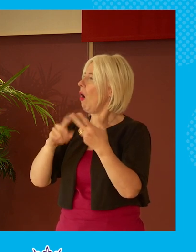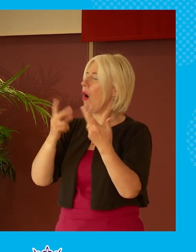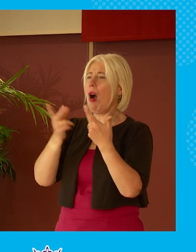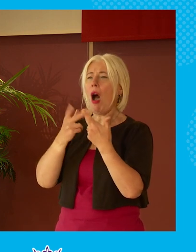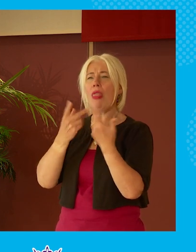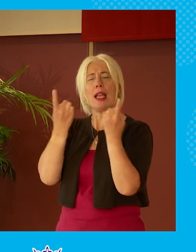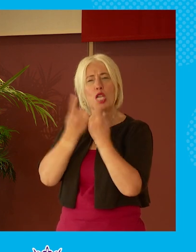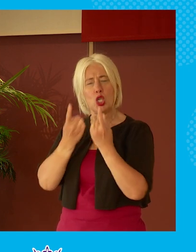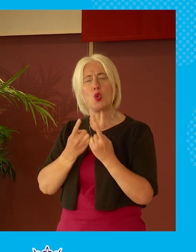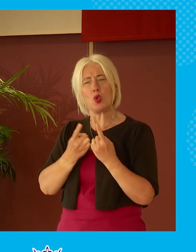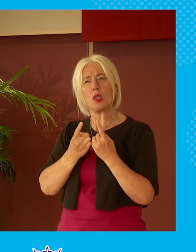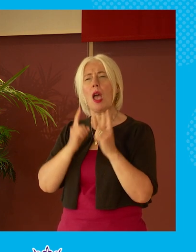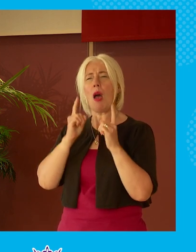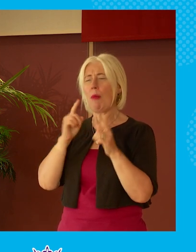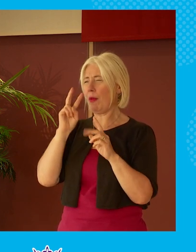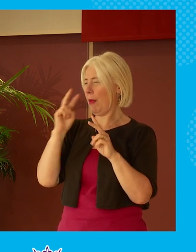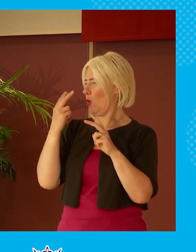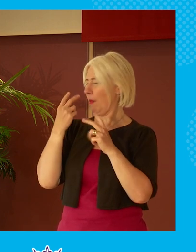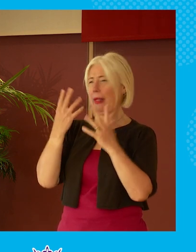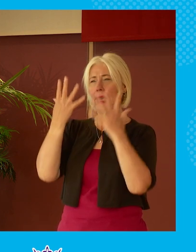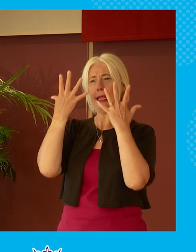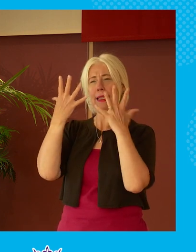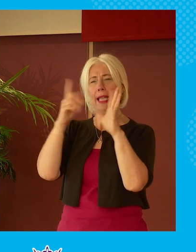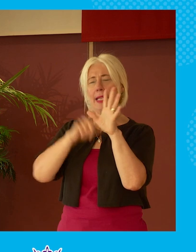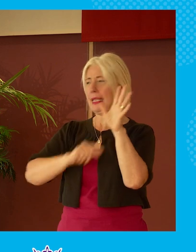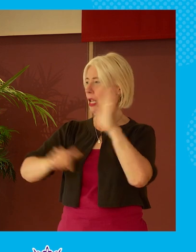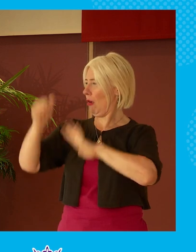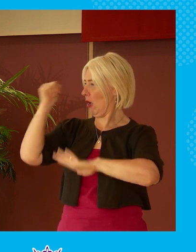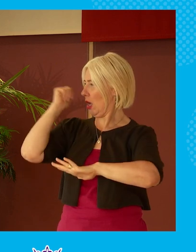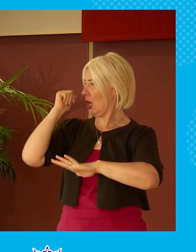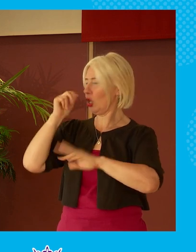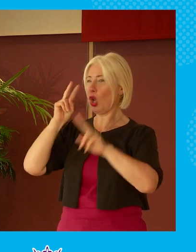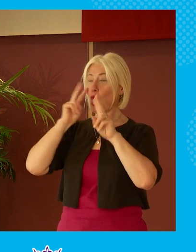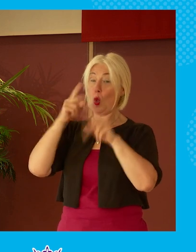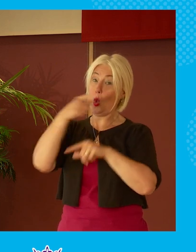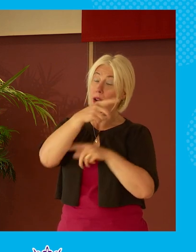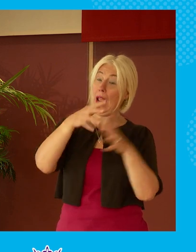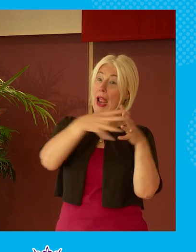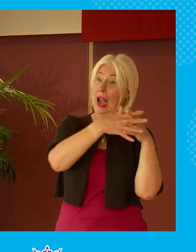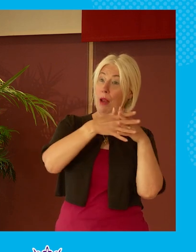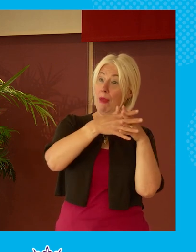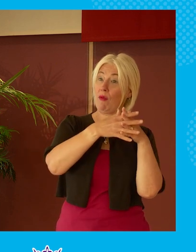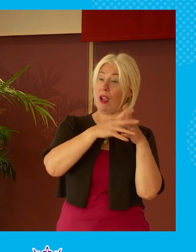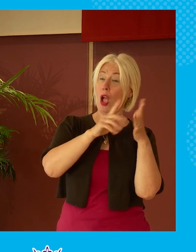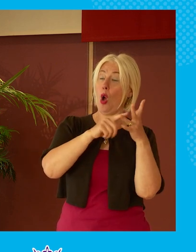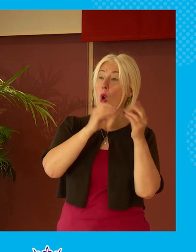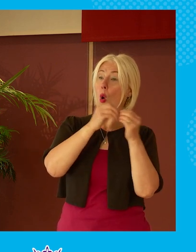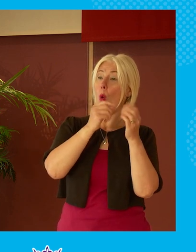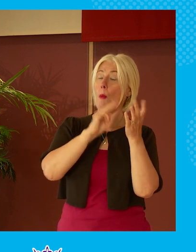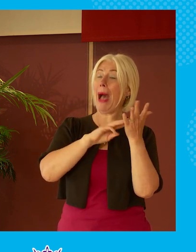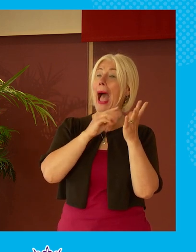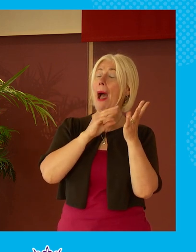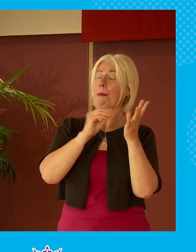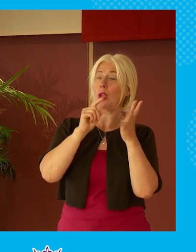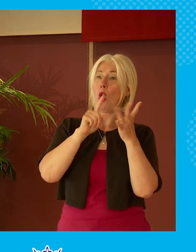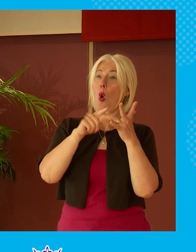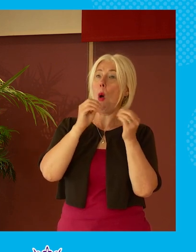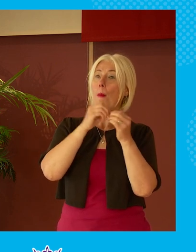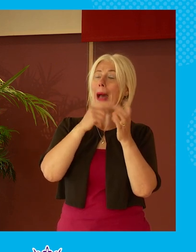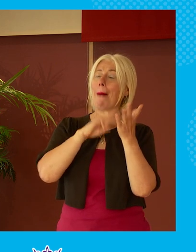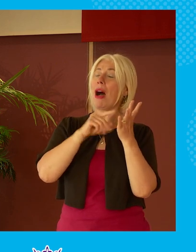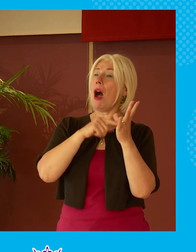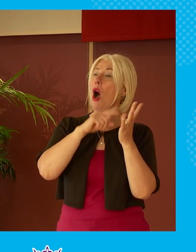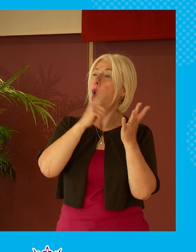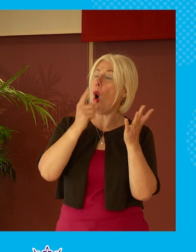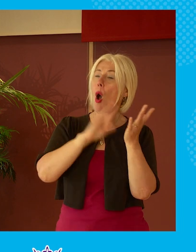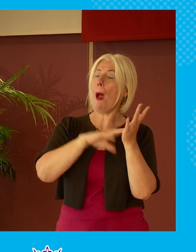back it's only over a decade you were looking at contests in the us between obama and mccain and you go i you know i could live